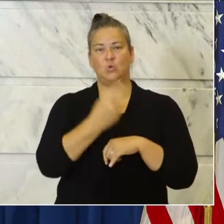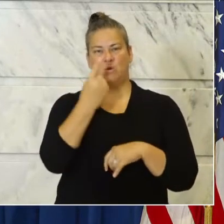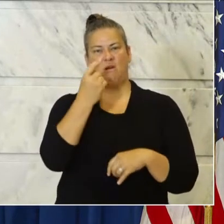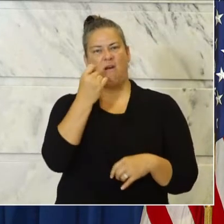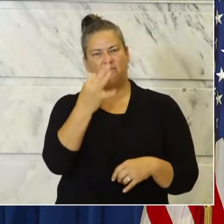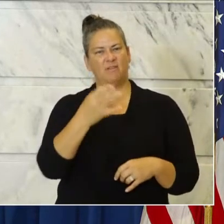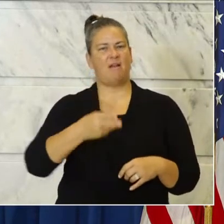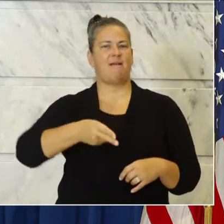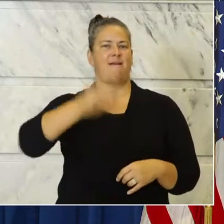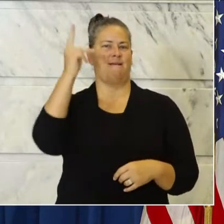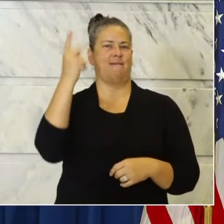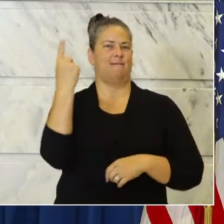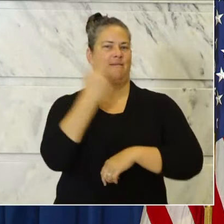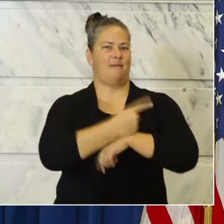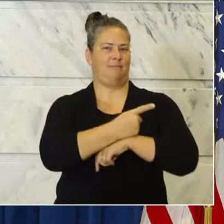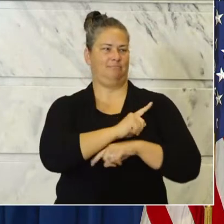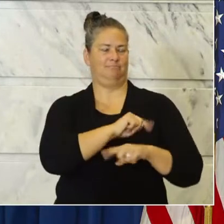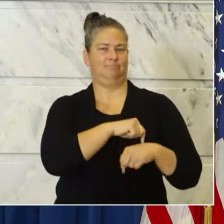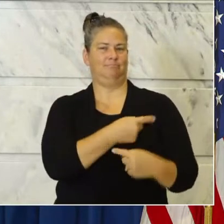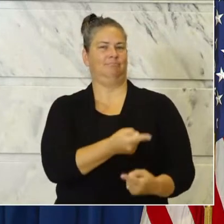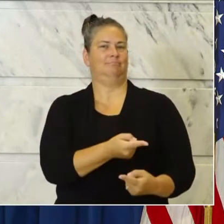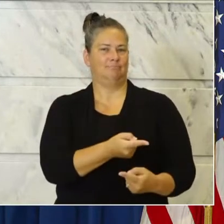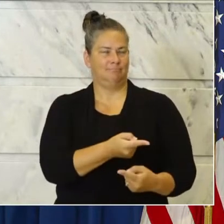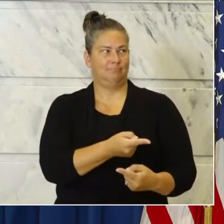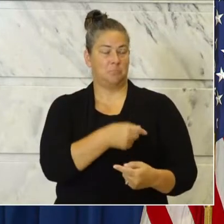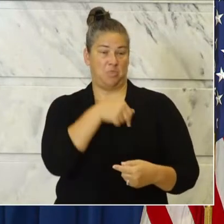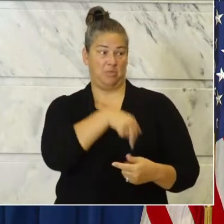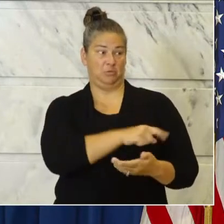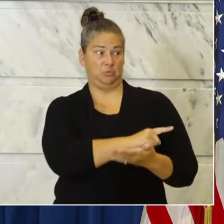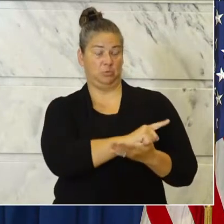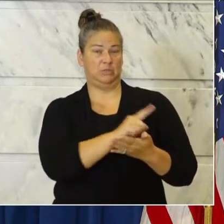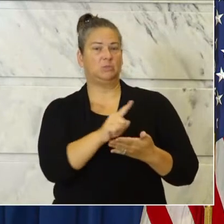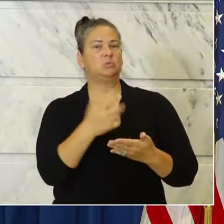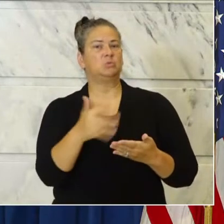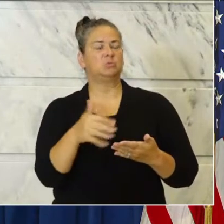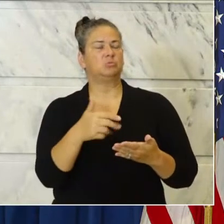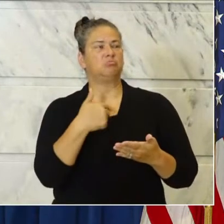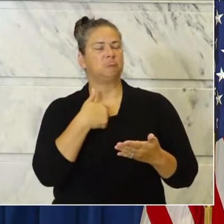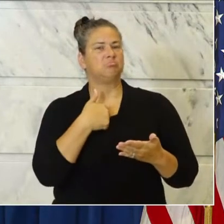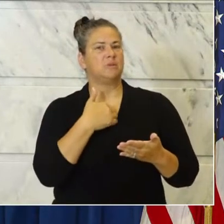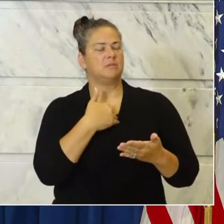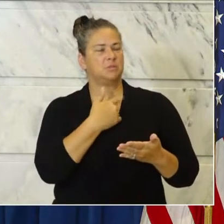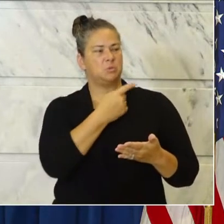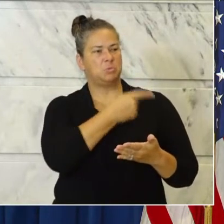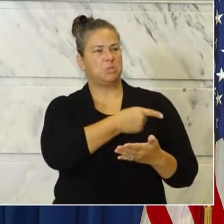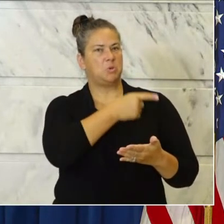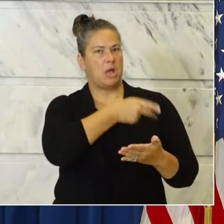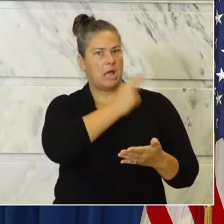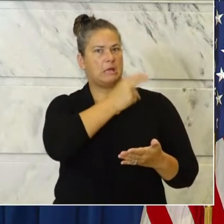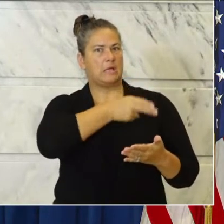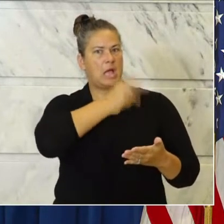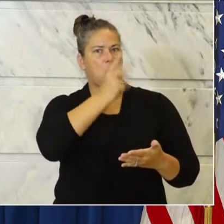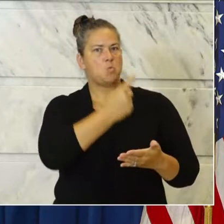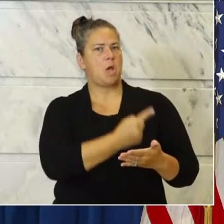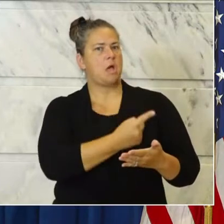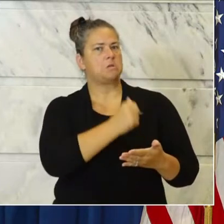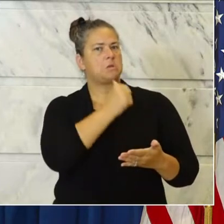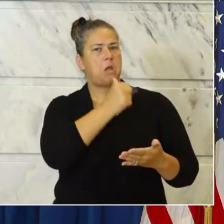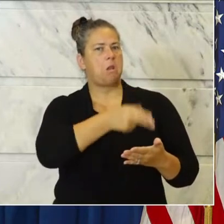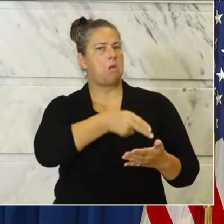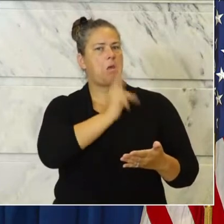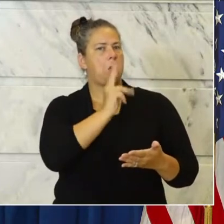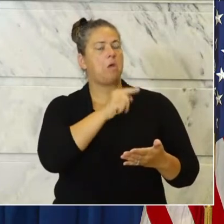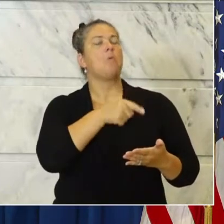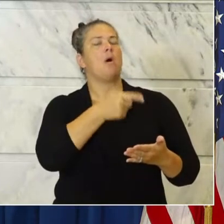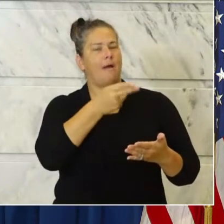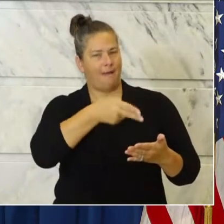that we have had, though certainly in the last week we have had all but one of the highest days that